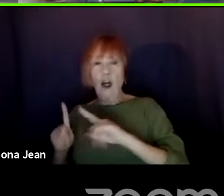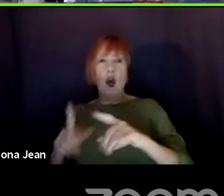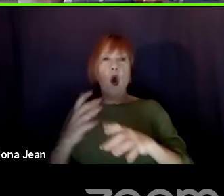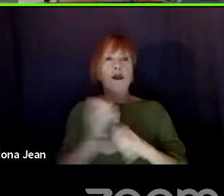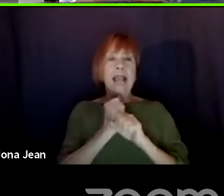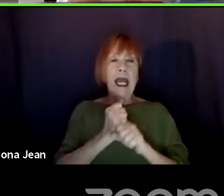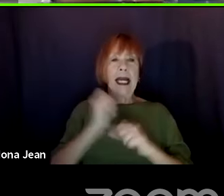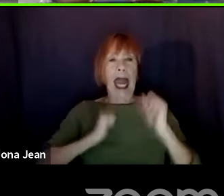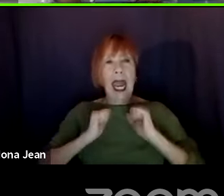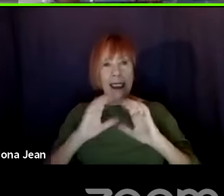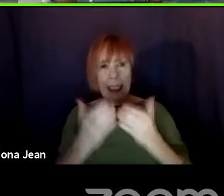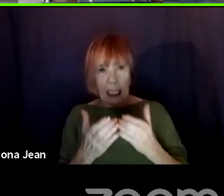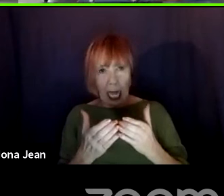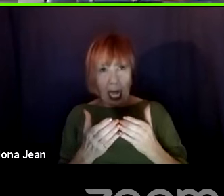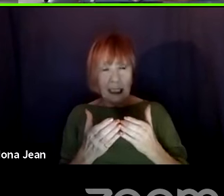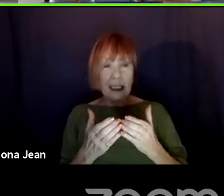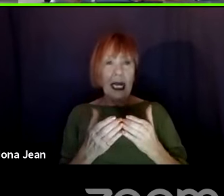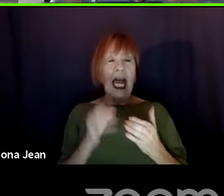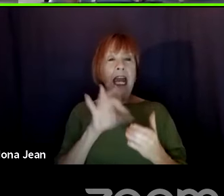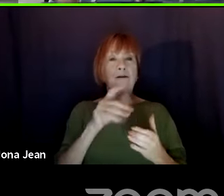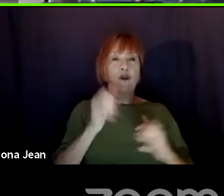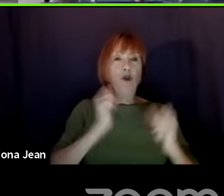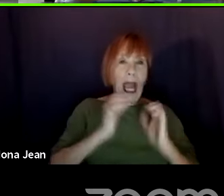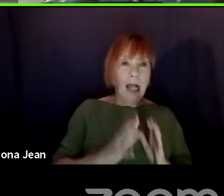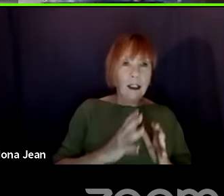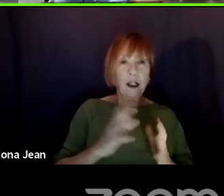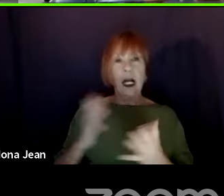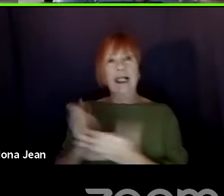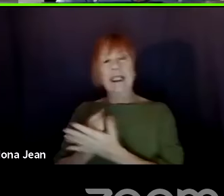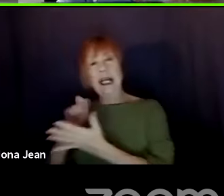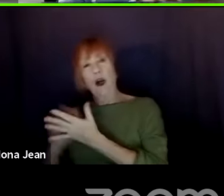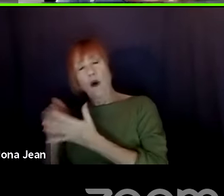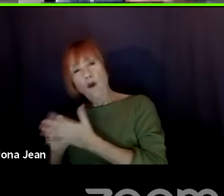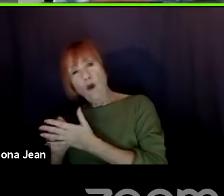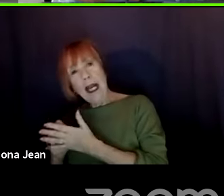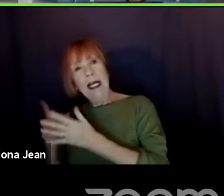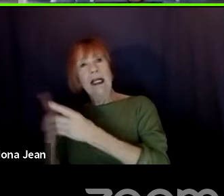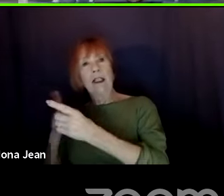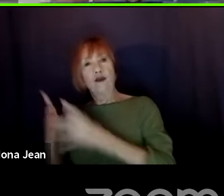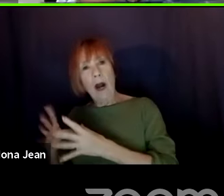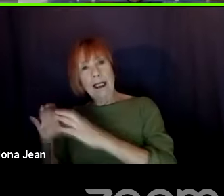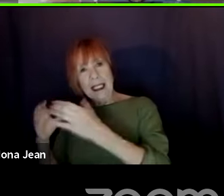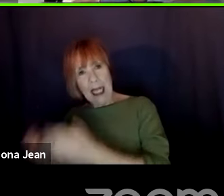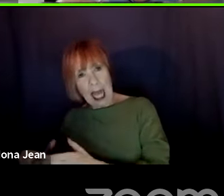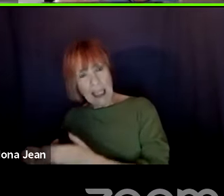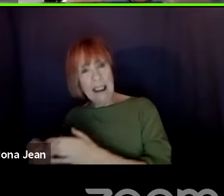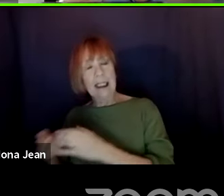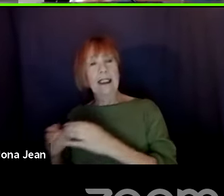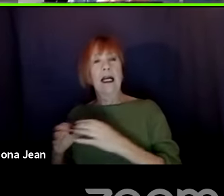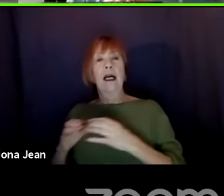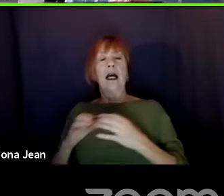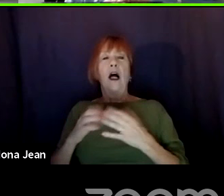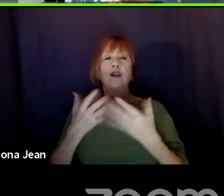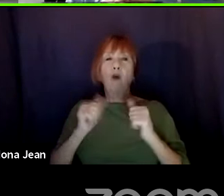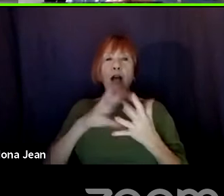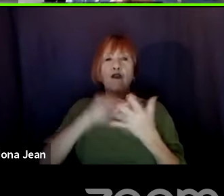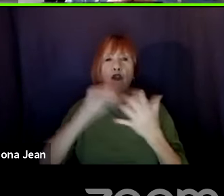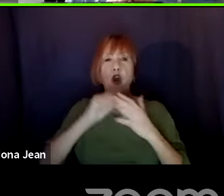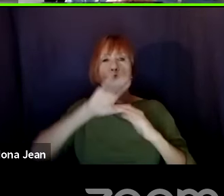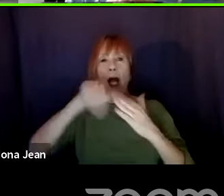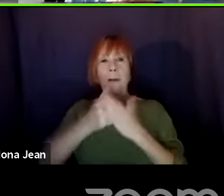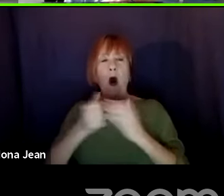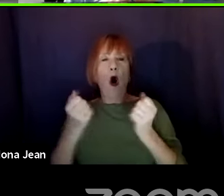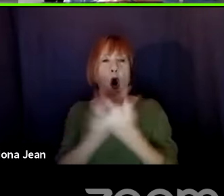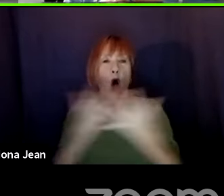if you come from an acting background, like try to, you know, inform yourself about directing, like all, all the elements can really feed each other.